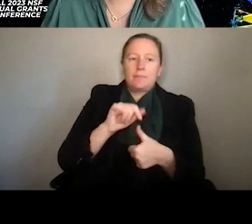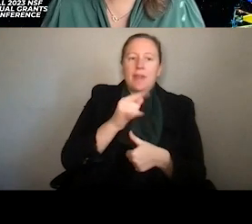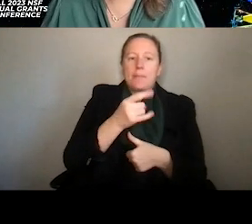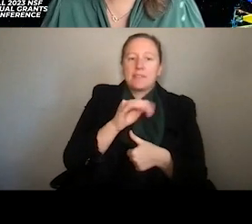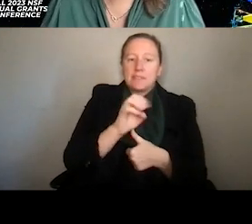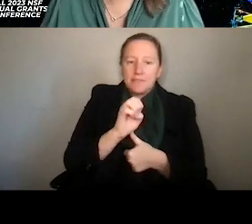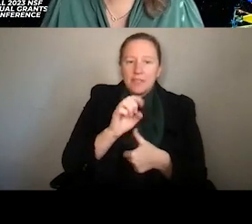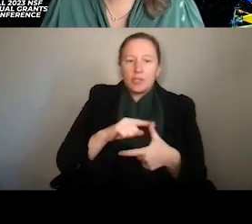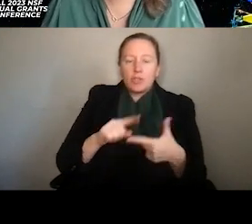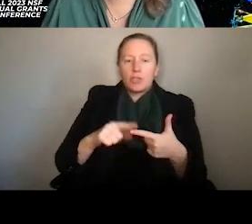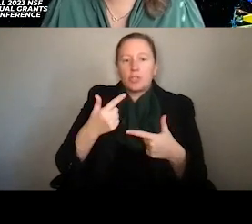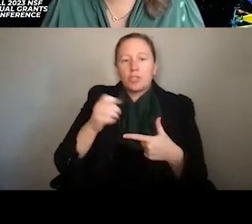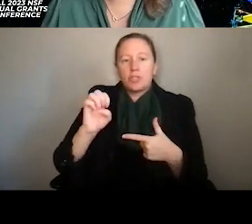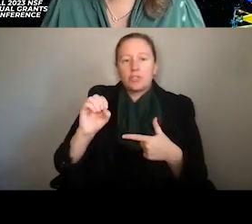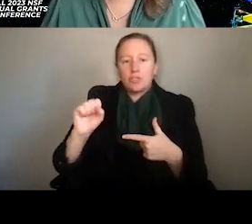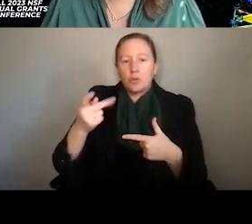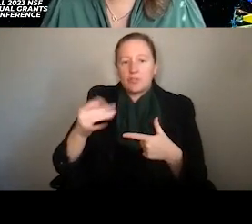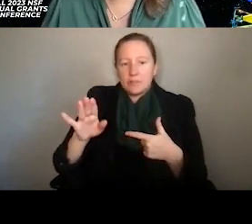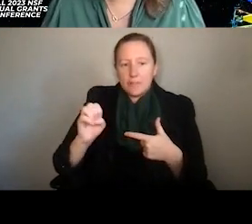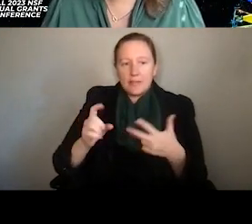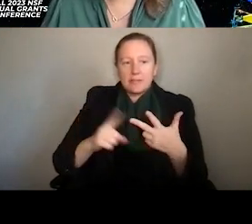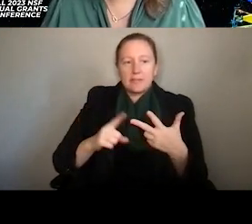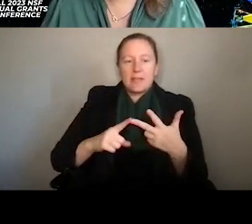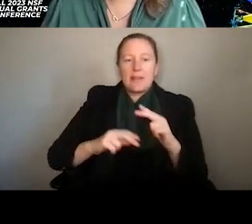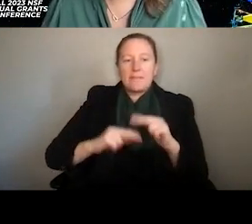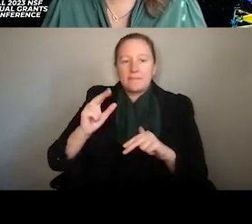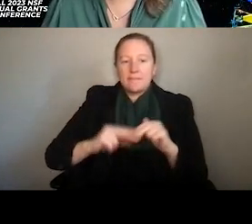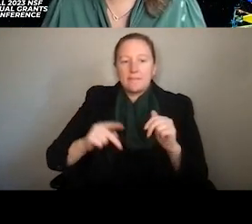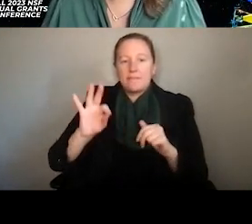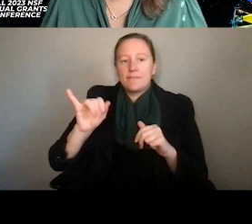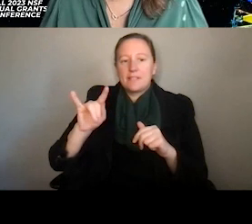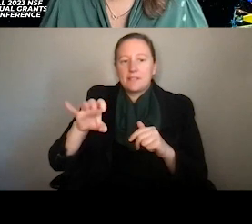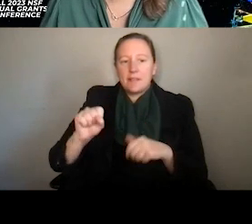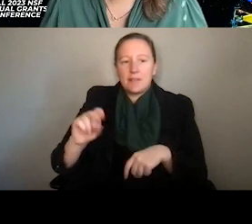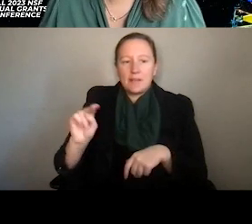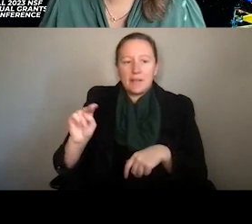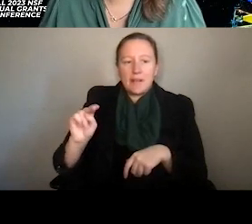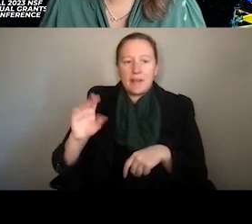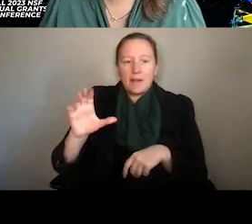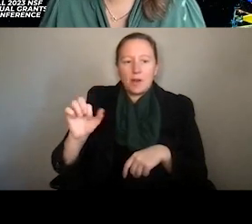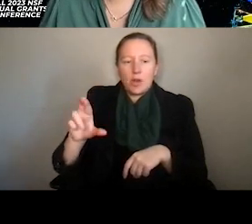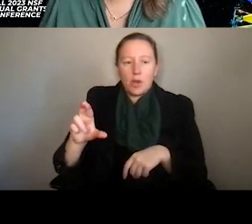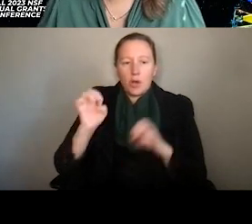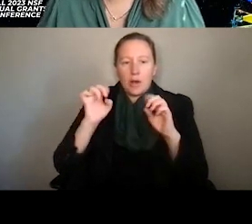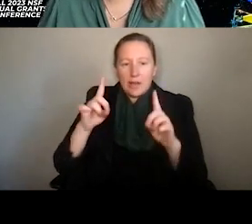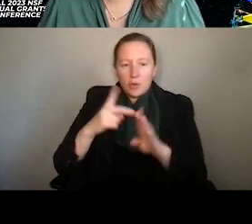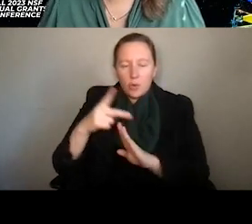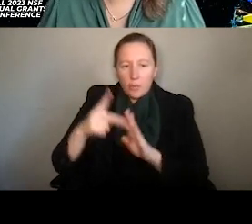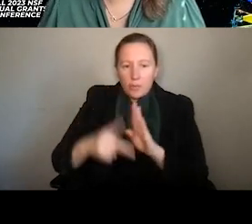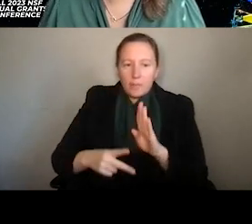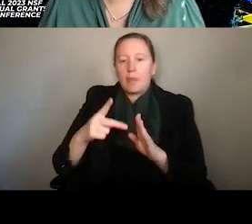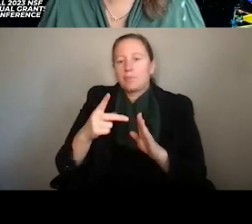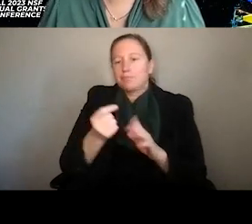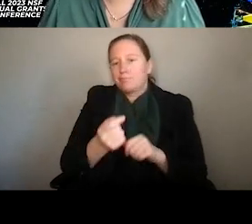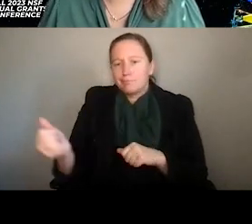geospace sections cover the obvious domains, and the facilities section houses NCAR, the education programs, and numerous